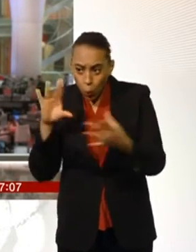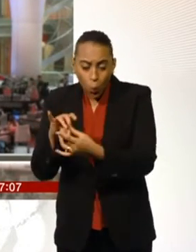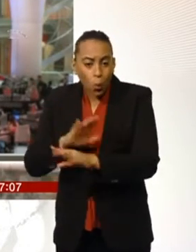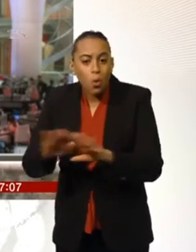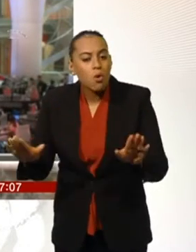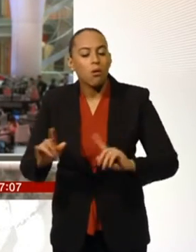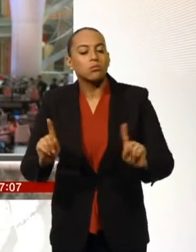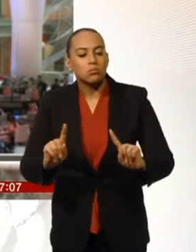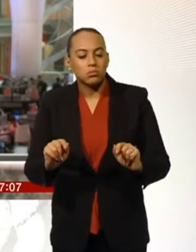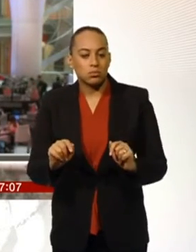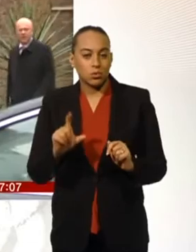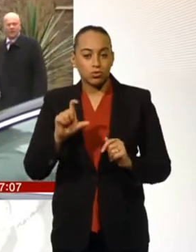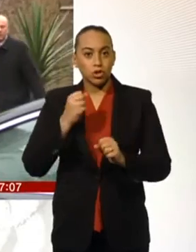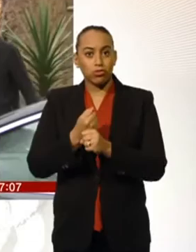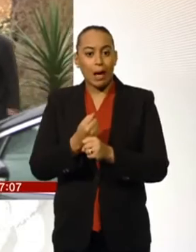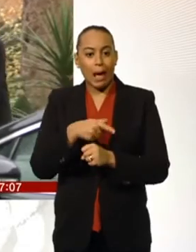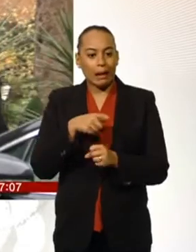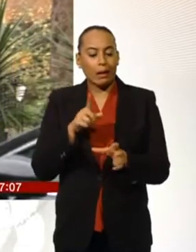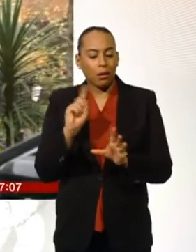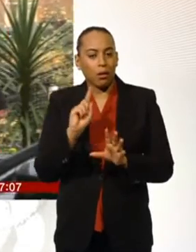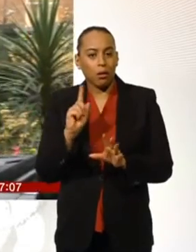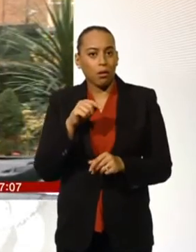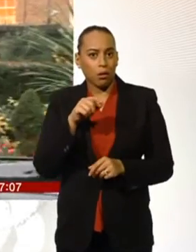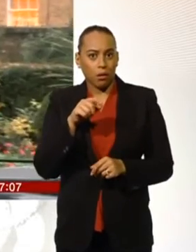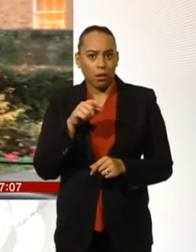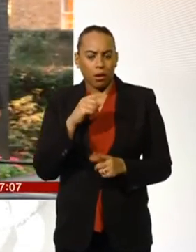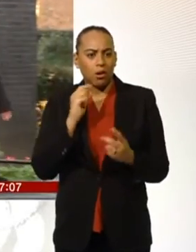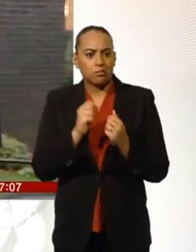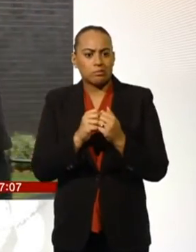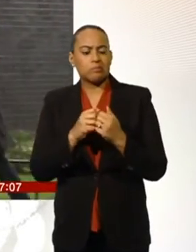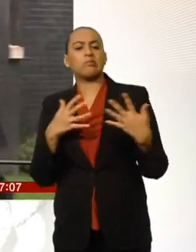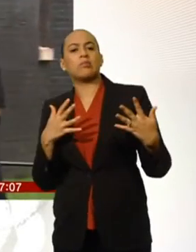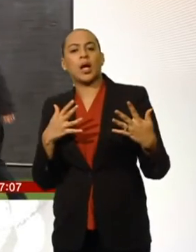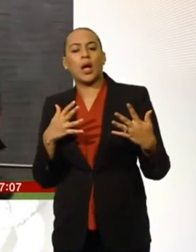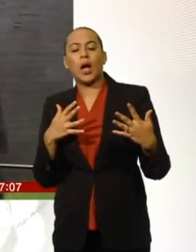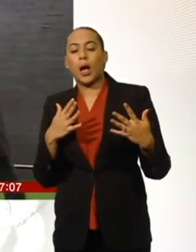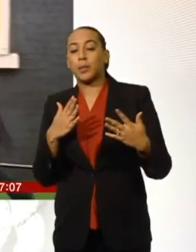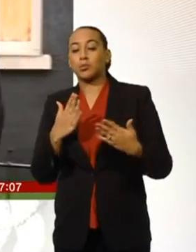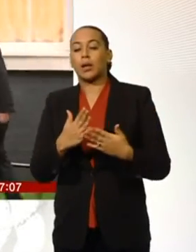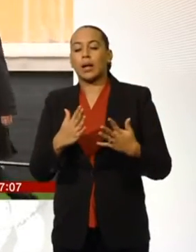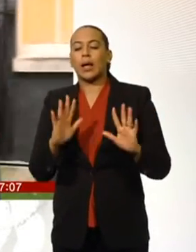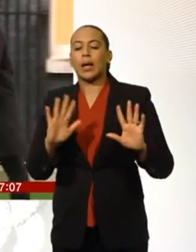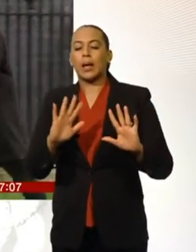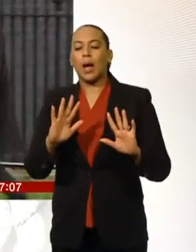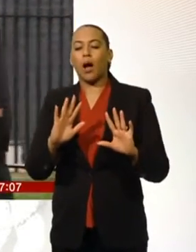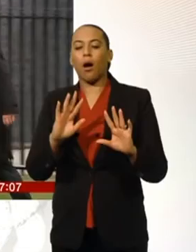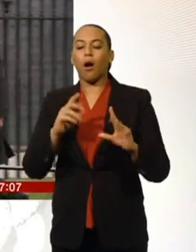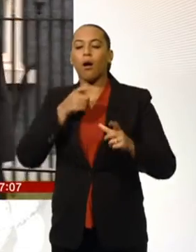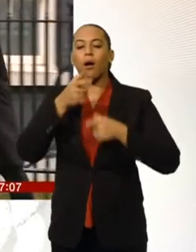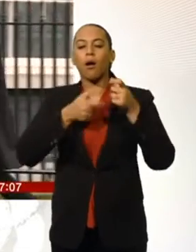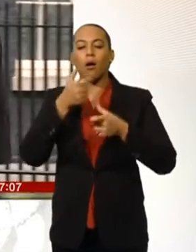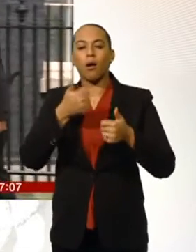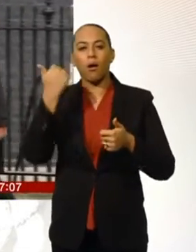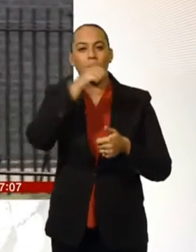Grayling manage to do this? He does it by choosing his words very carefully, backs the Prime Minister, but says how Eurosceptic he is. And what will matter